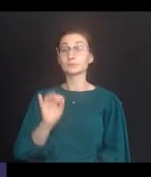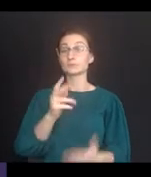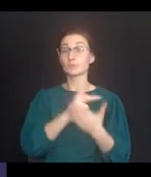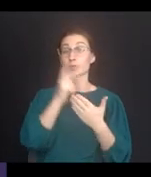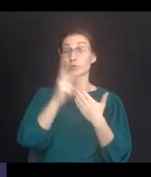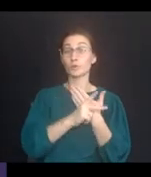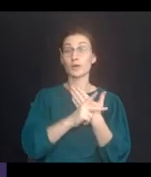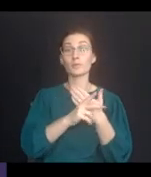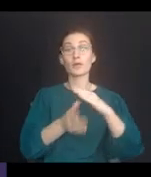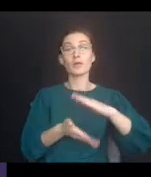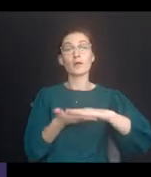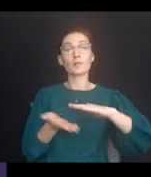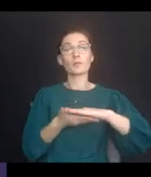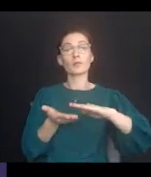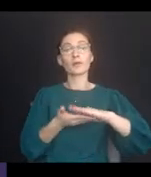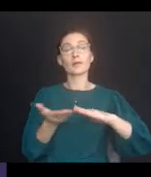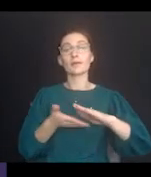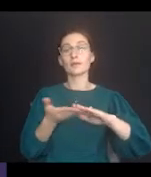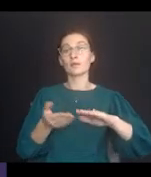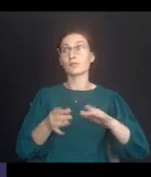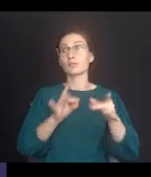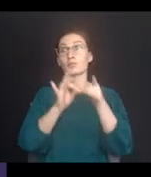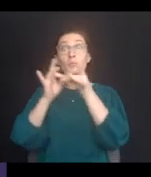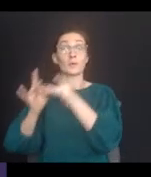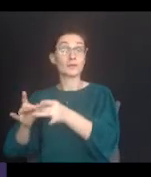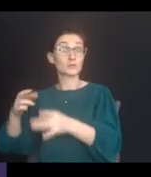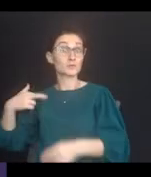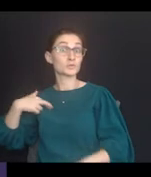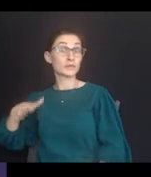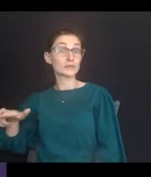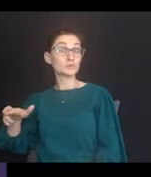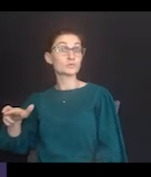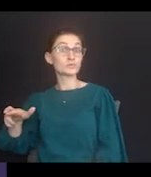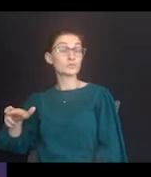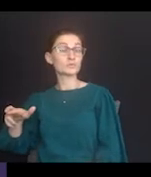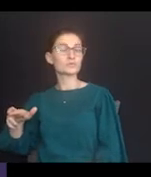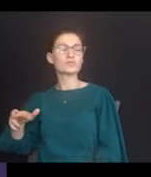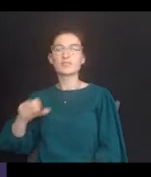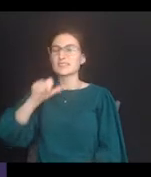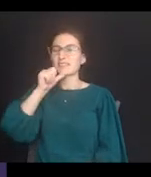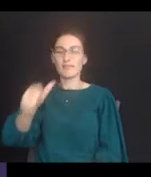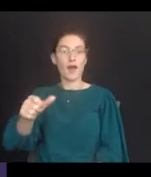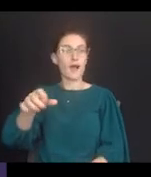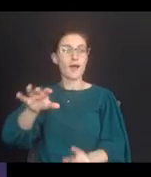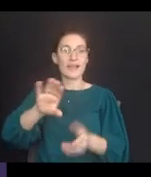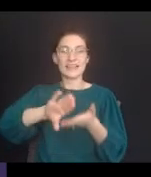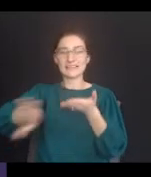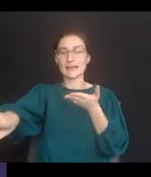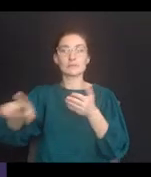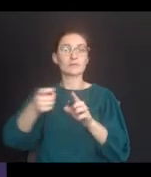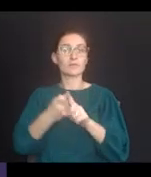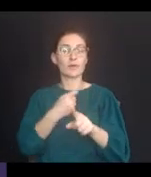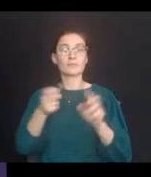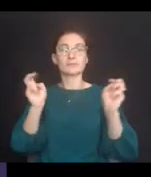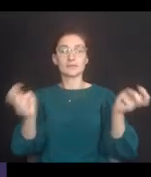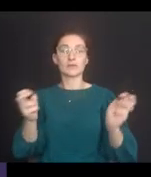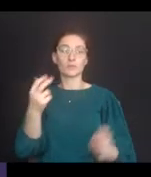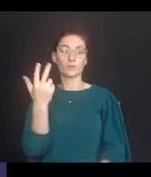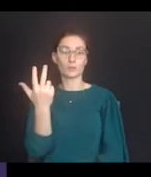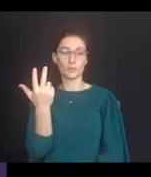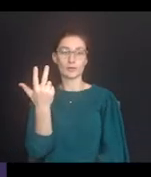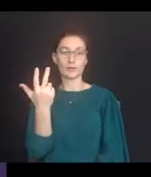Programs that are operating on the premises of a religious organization, however, are generally not exempt from Title III.